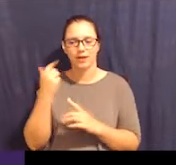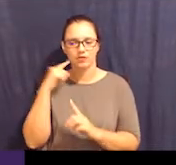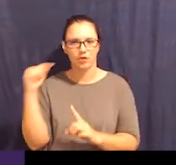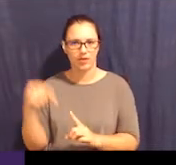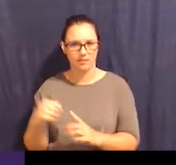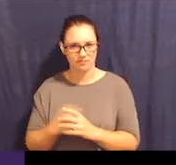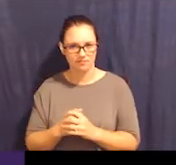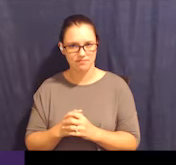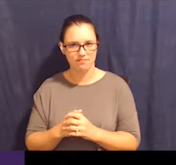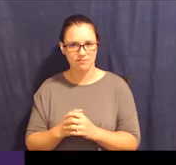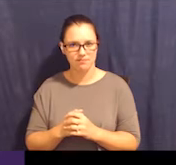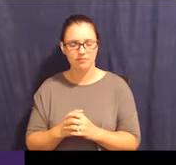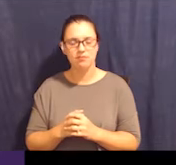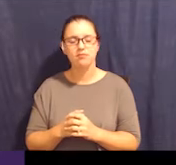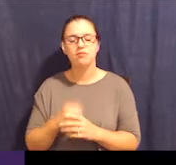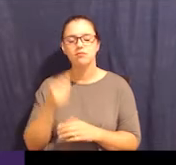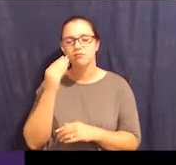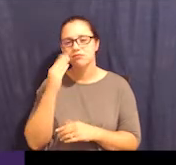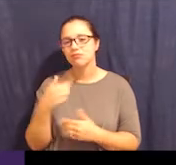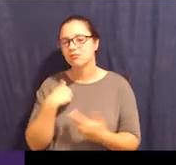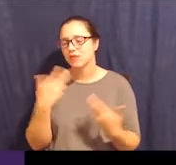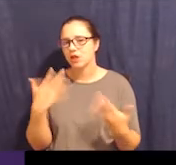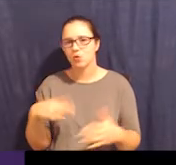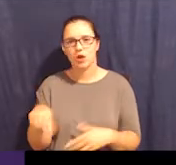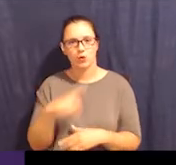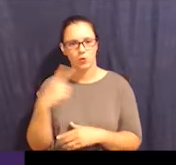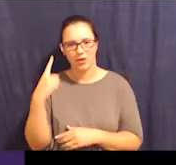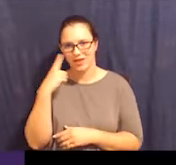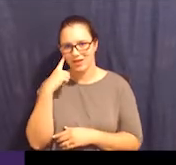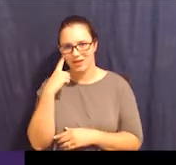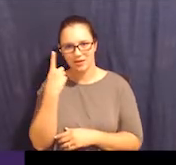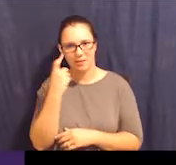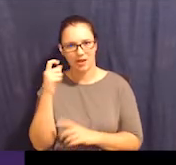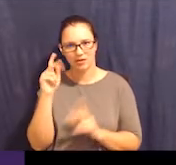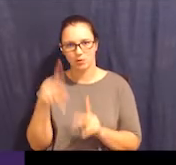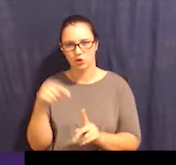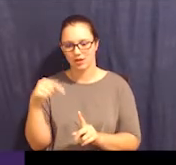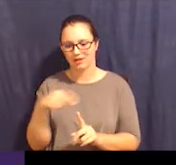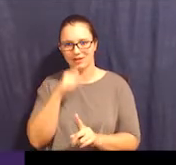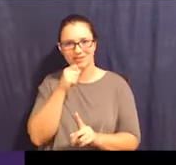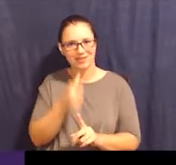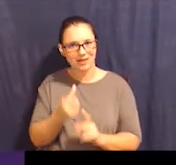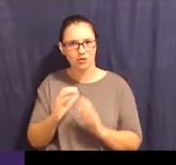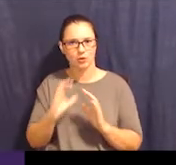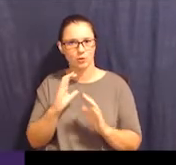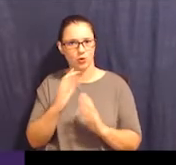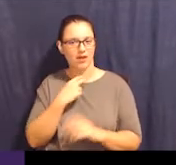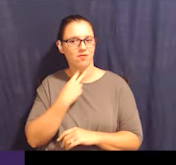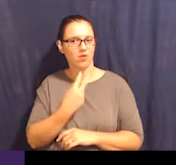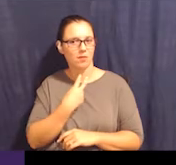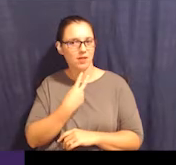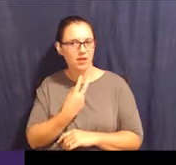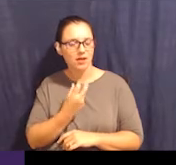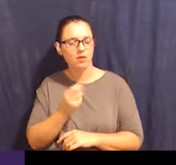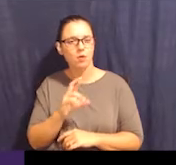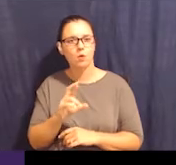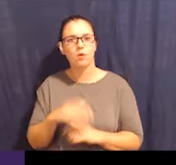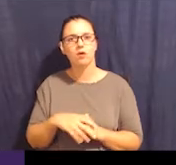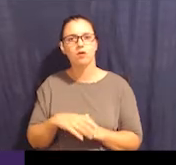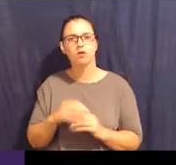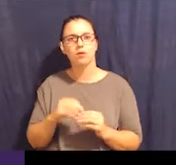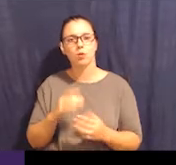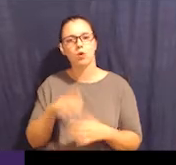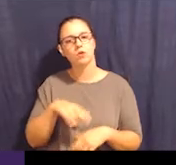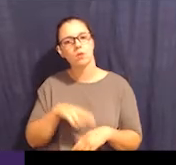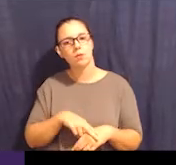someone does not communicate verbally or through more traditional forms of communication, and I said that was sort of air quotes,